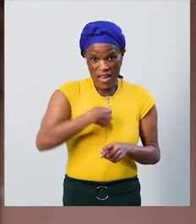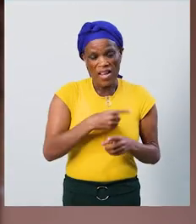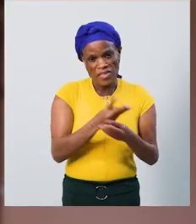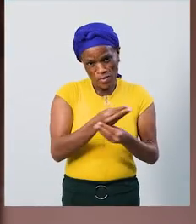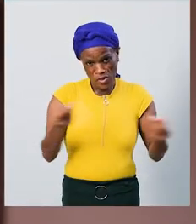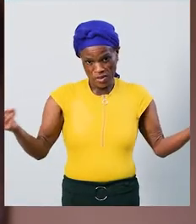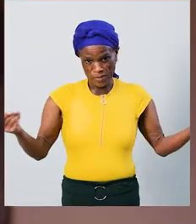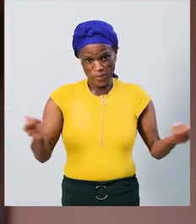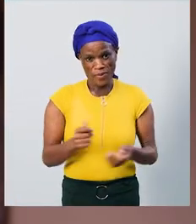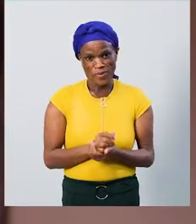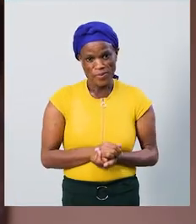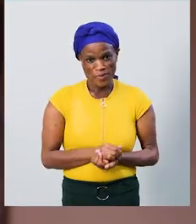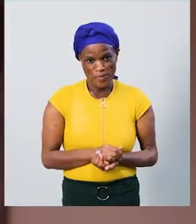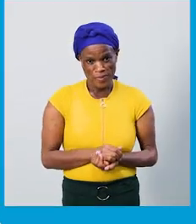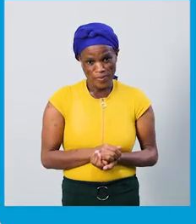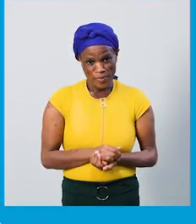up.